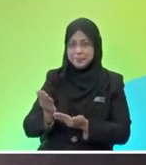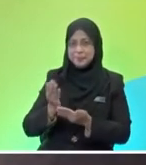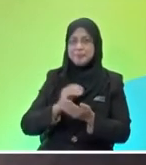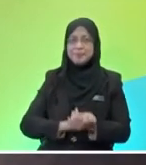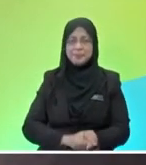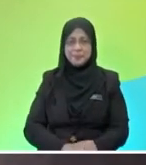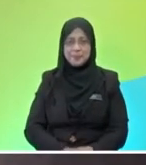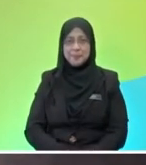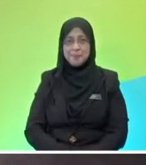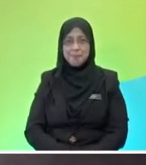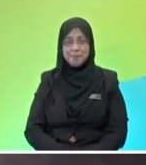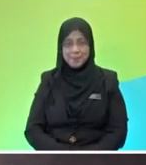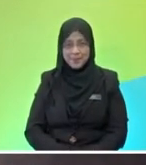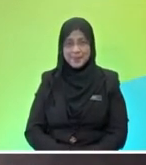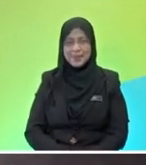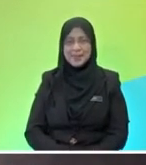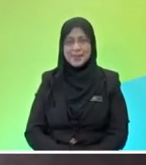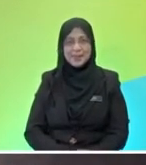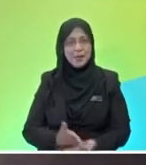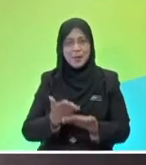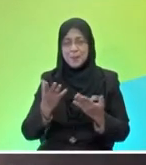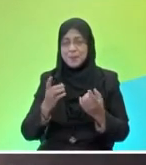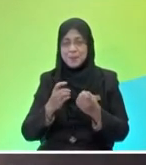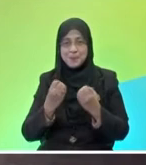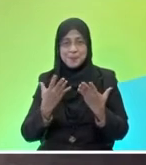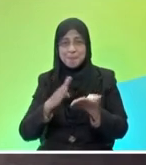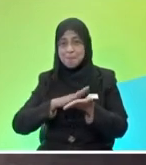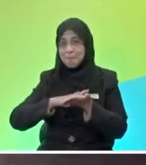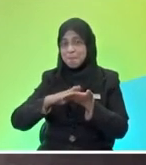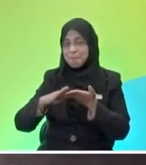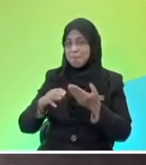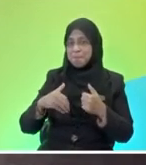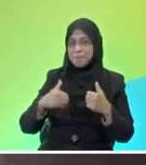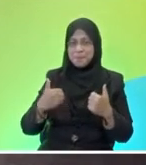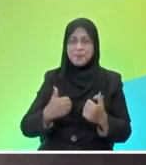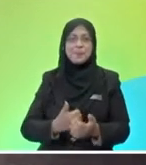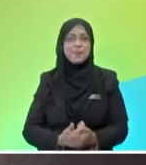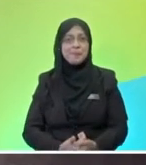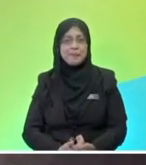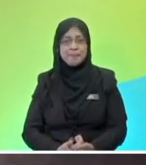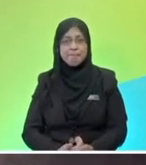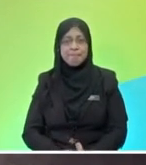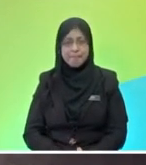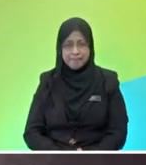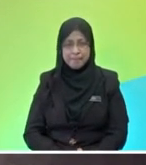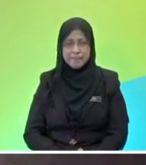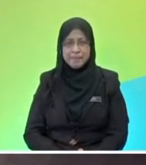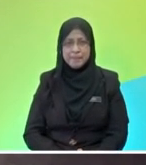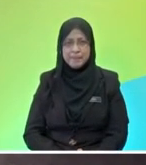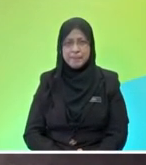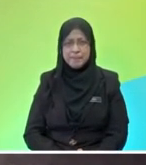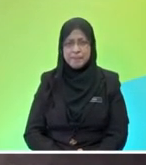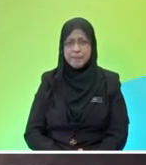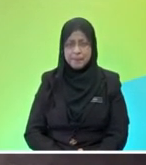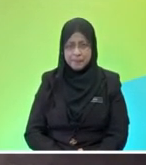quickly clean then it'll be all shiny after that's very interesting and of course mr q i would like to ask